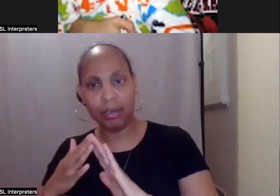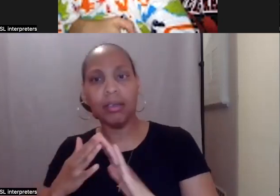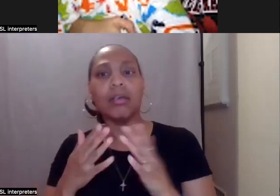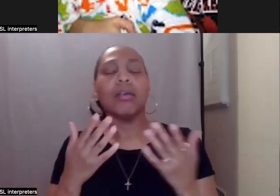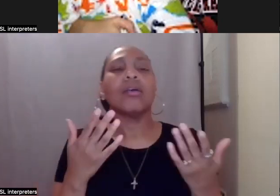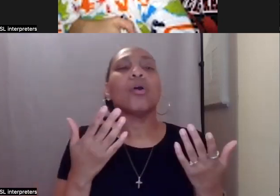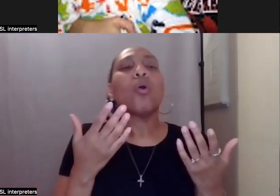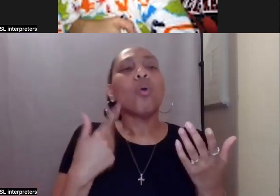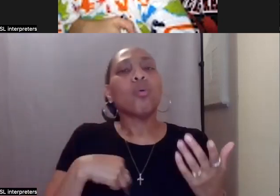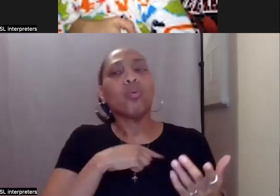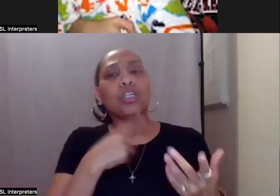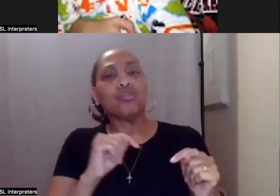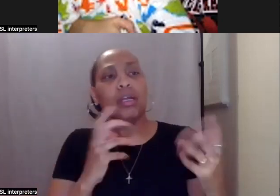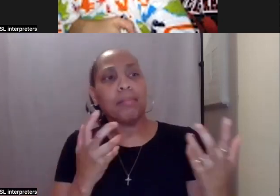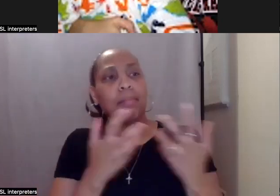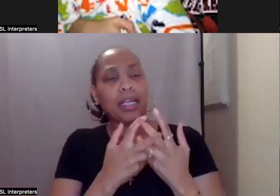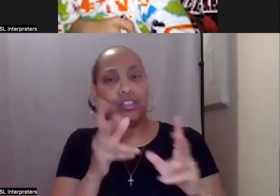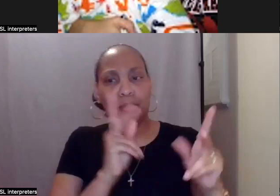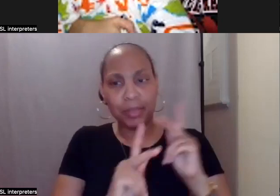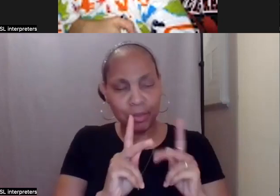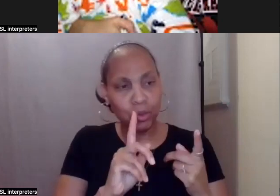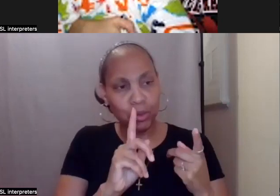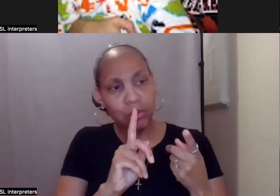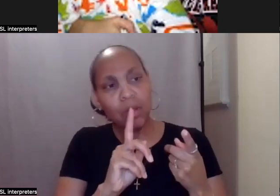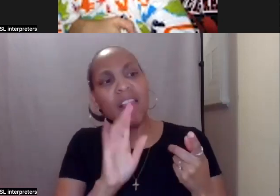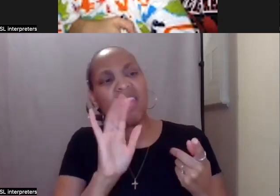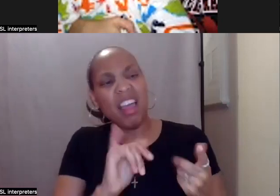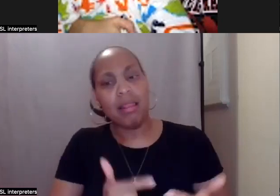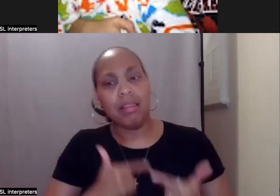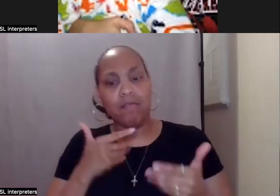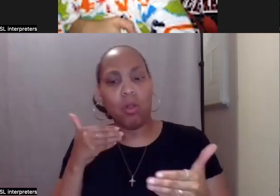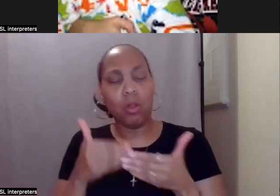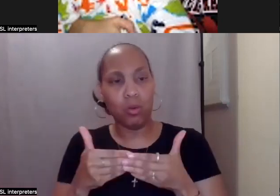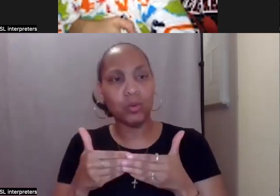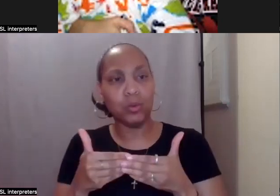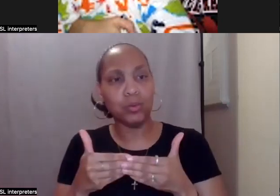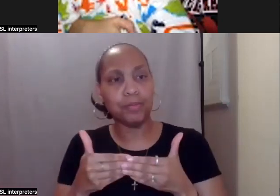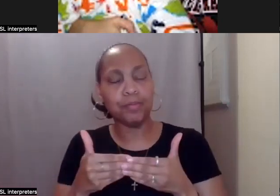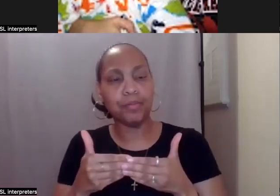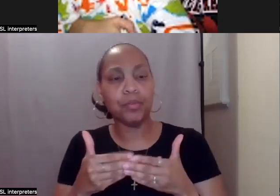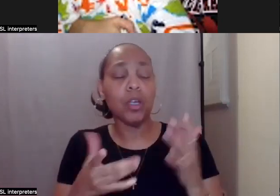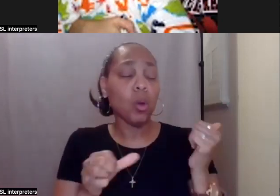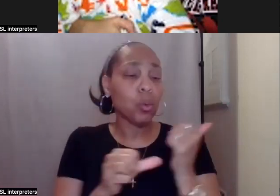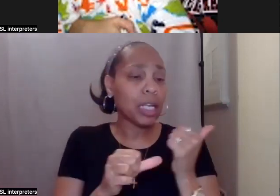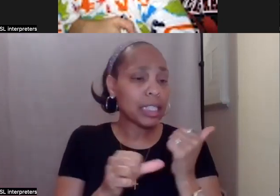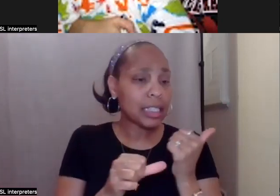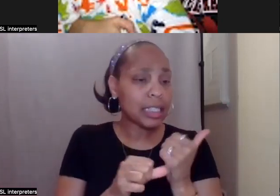self-directed employees that live close by them and share the common interests. We assist people in interviewing and following, um,